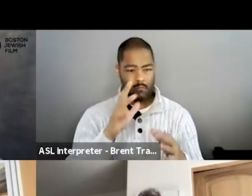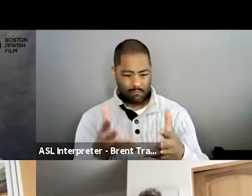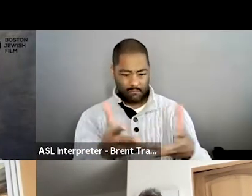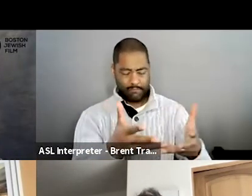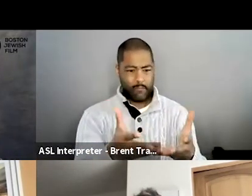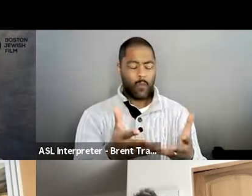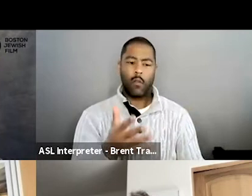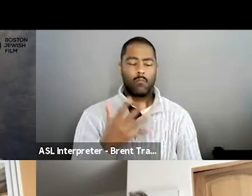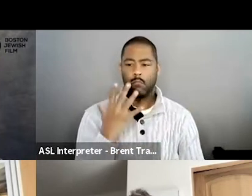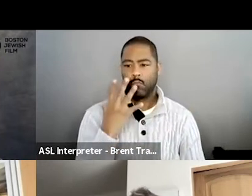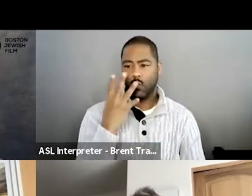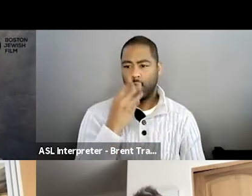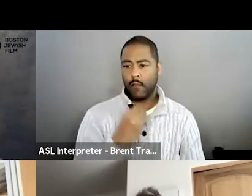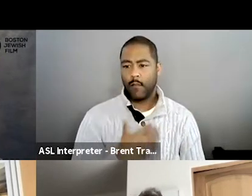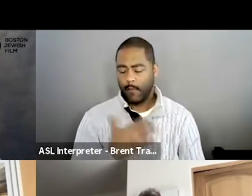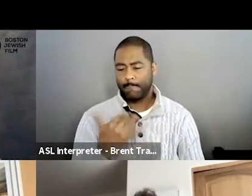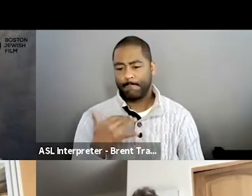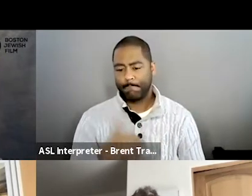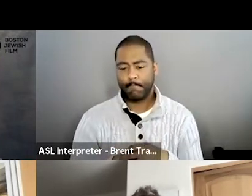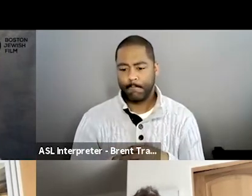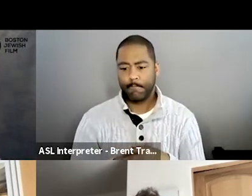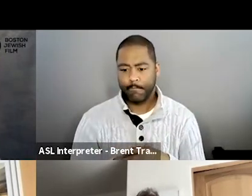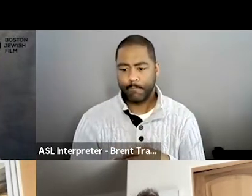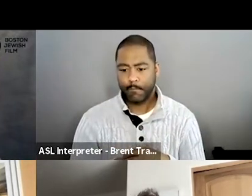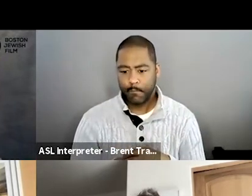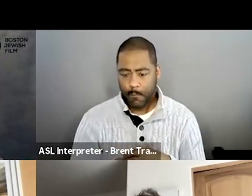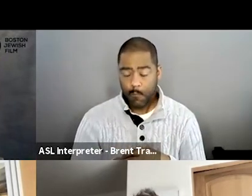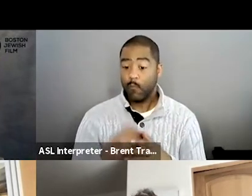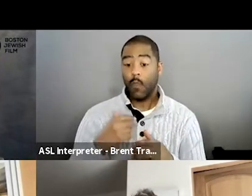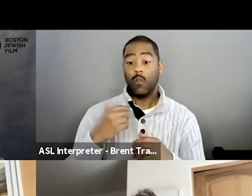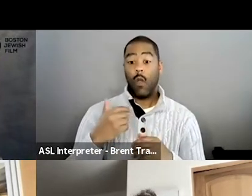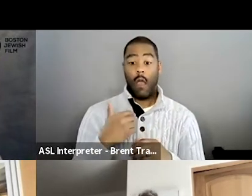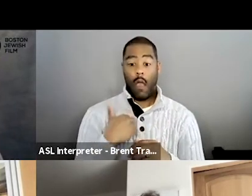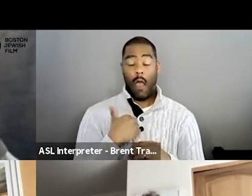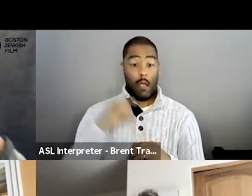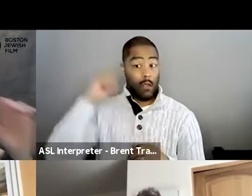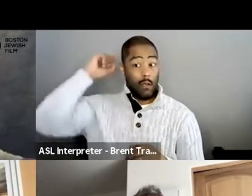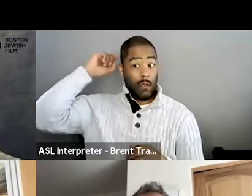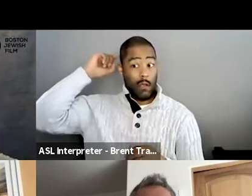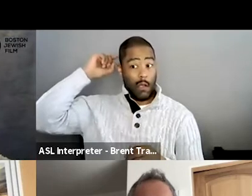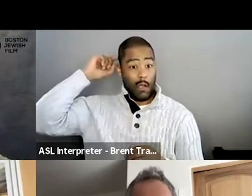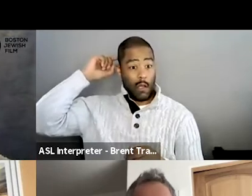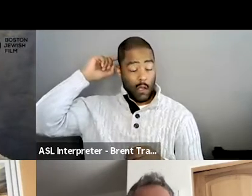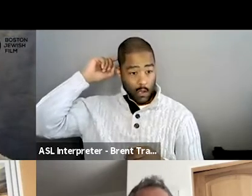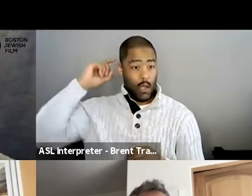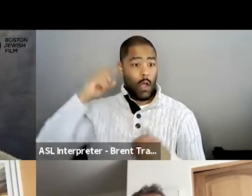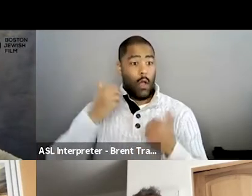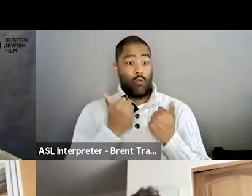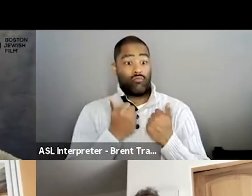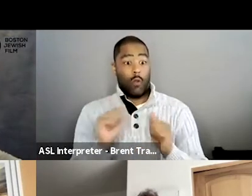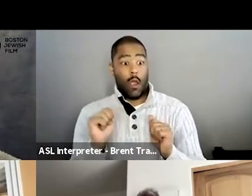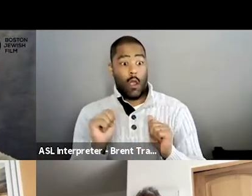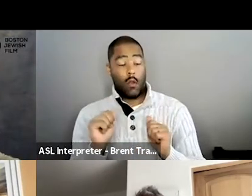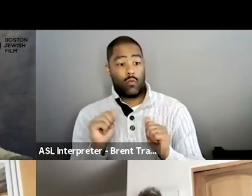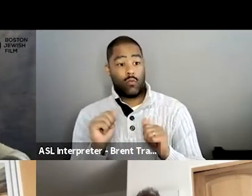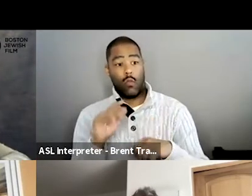some point was like, you know what, to hell with it. I don't really care if people, um, think I'm trying to push some, you know, like this agenda that